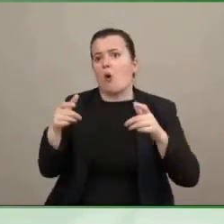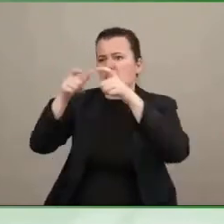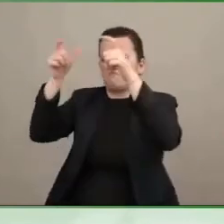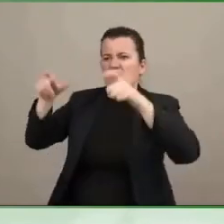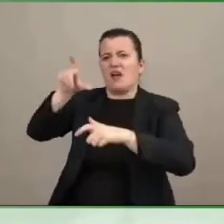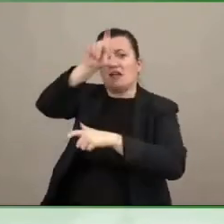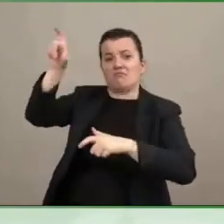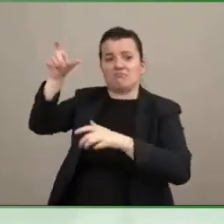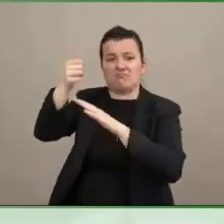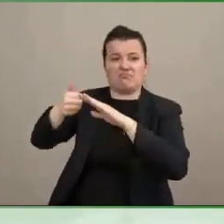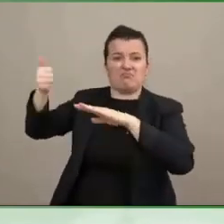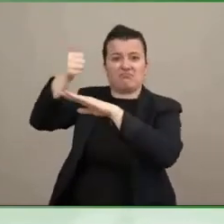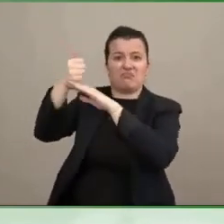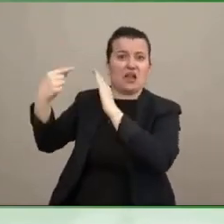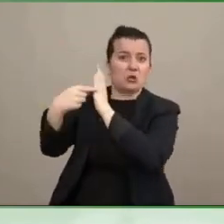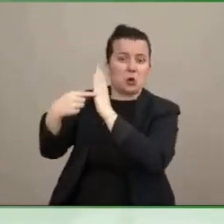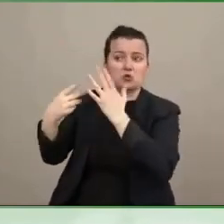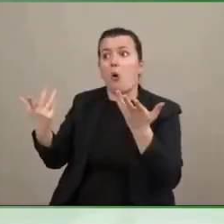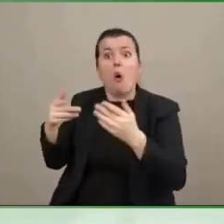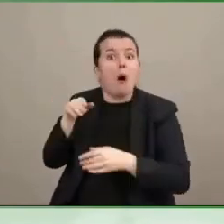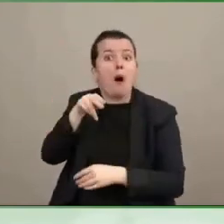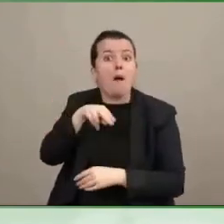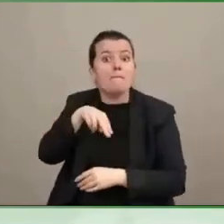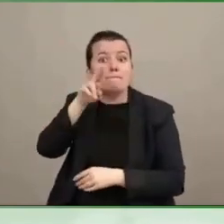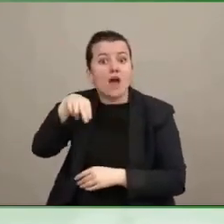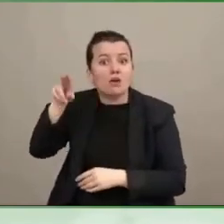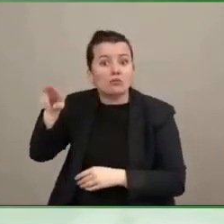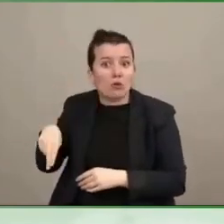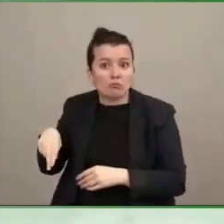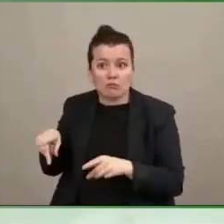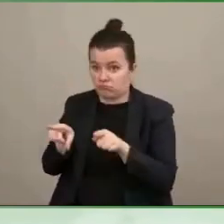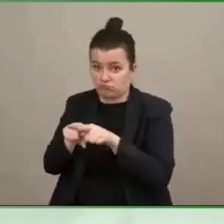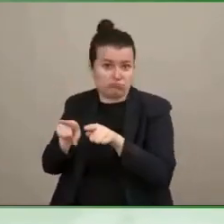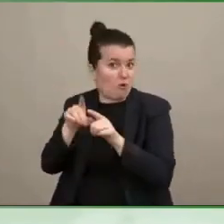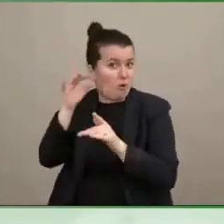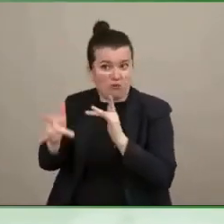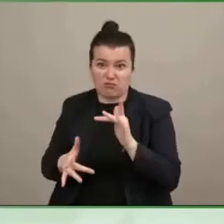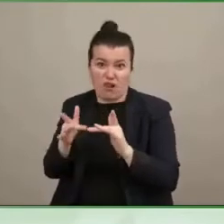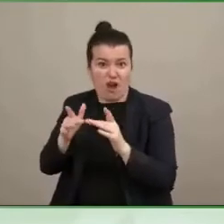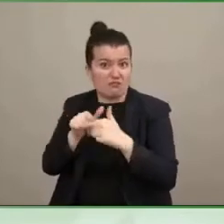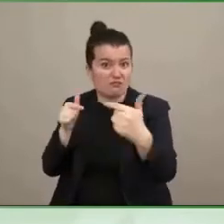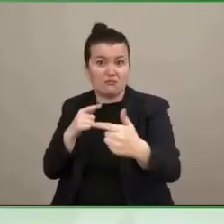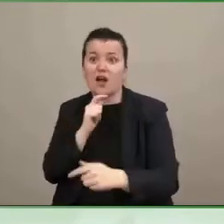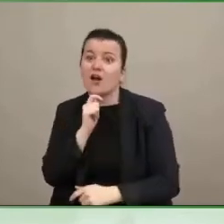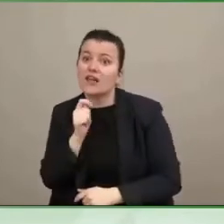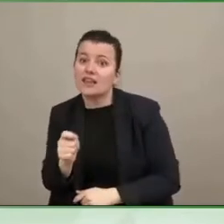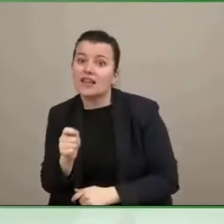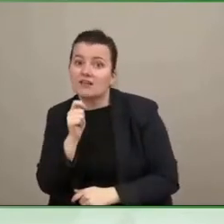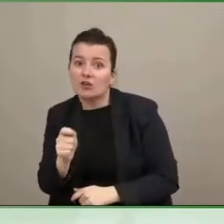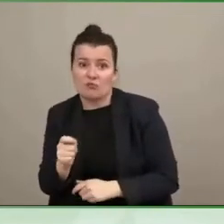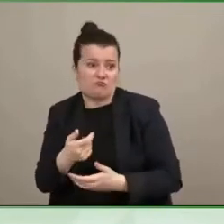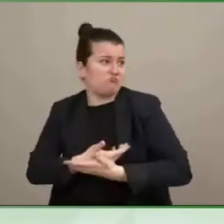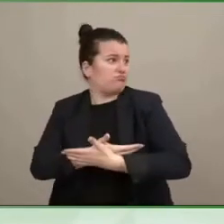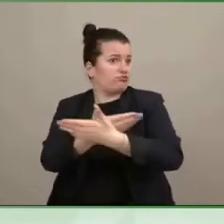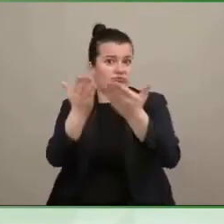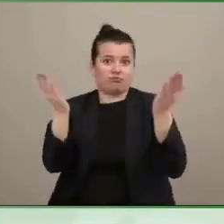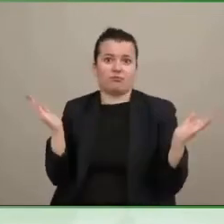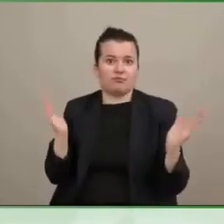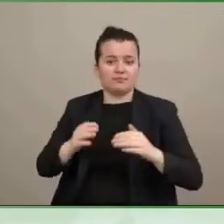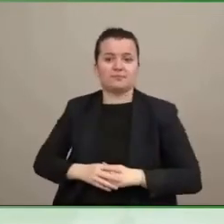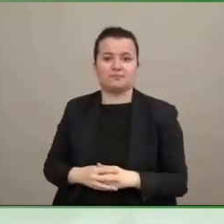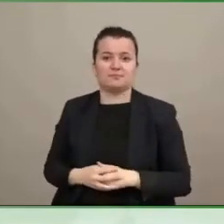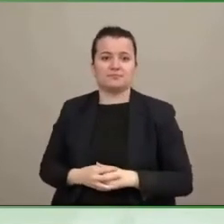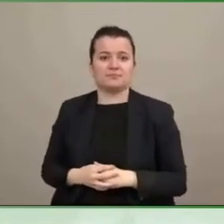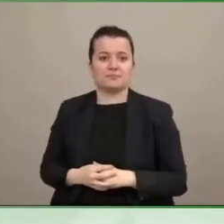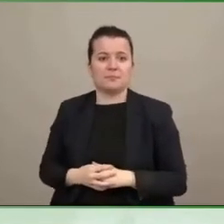interviewing online. So it's not just, it's really everybody right now. Great. Thank you very much. We're